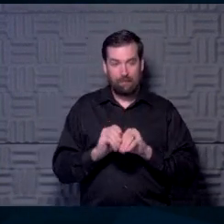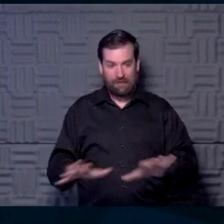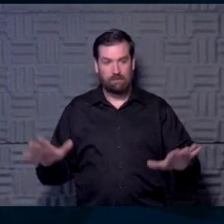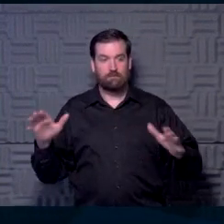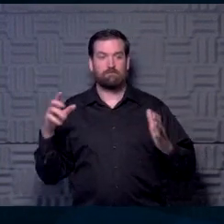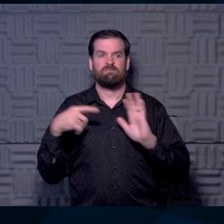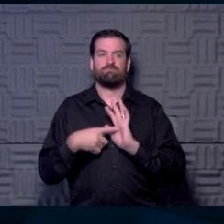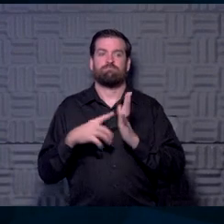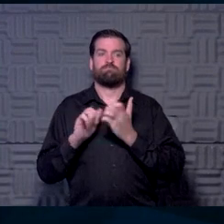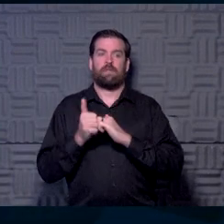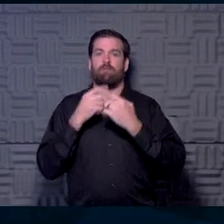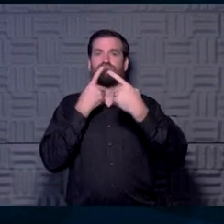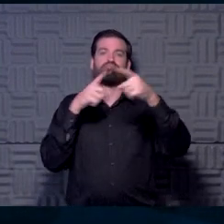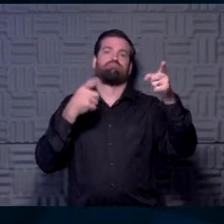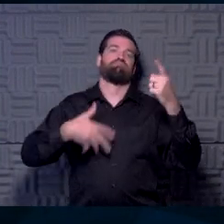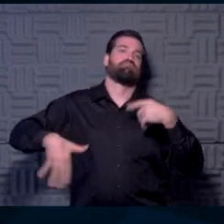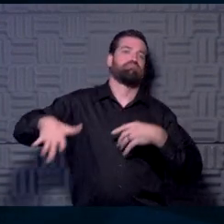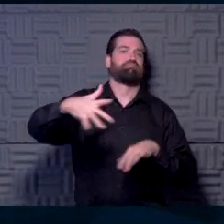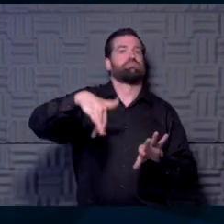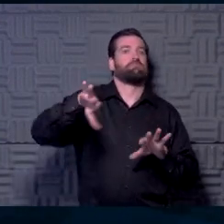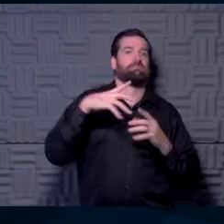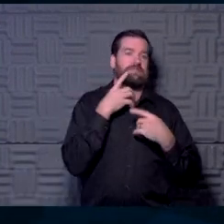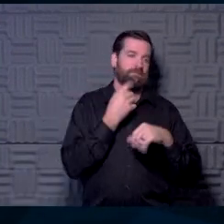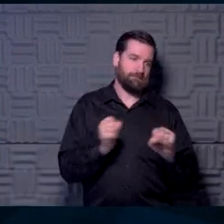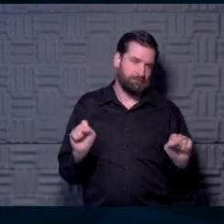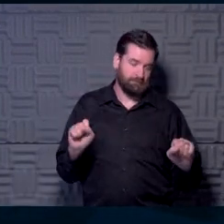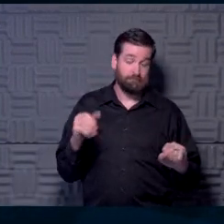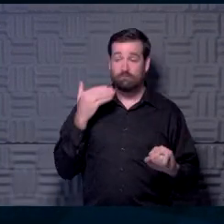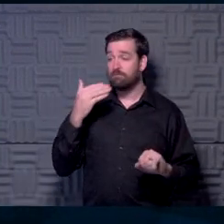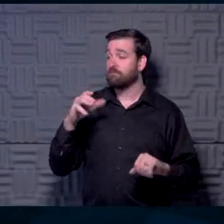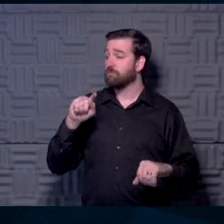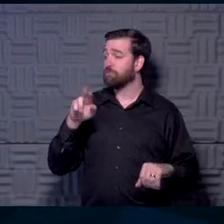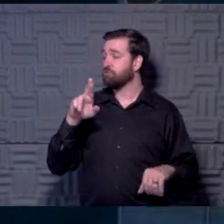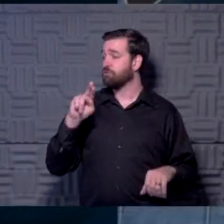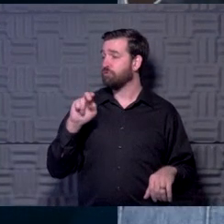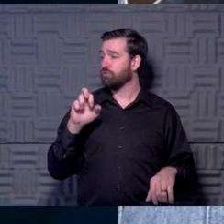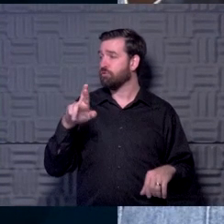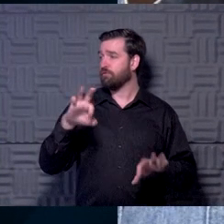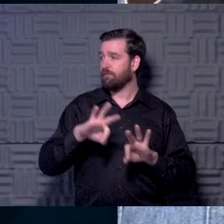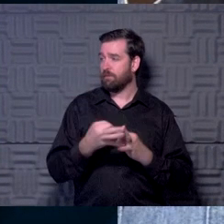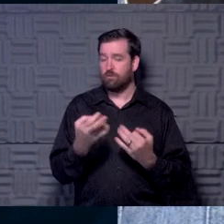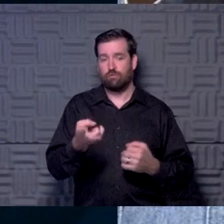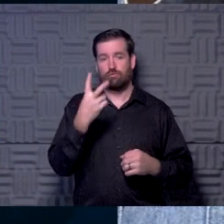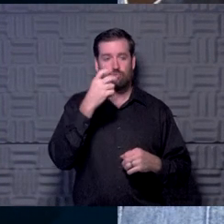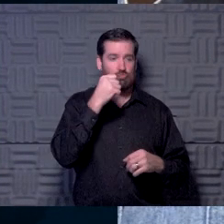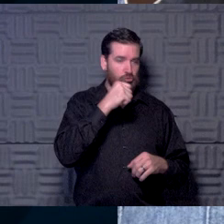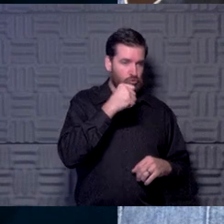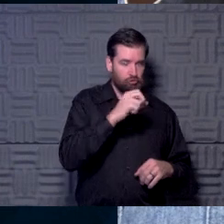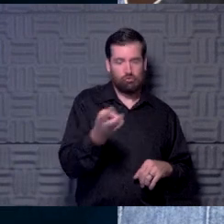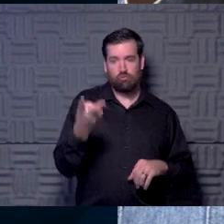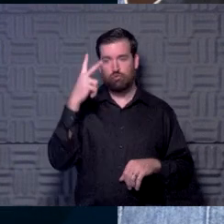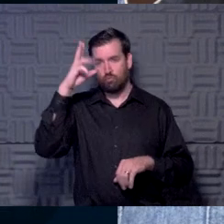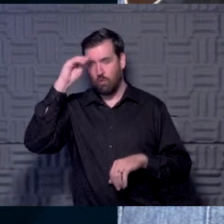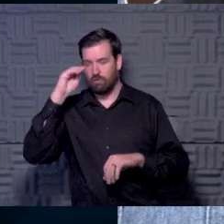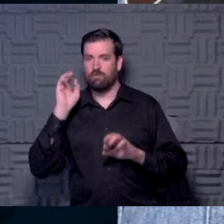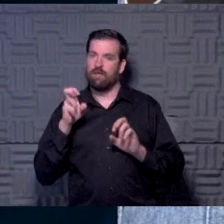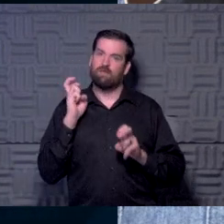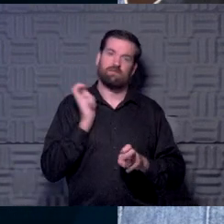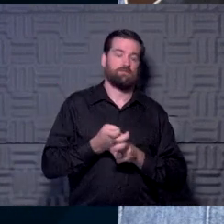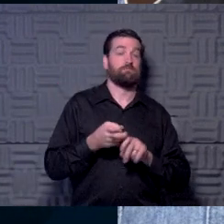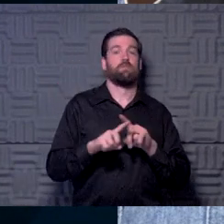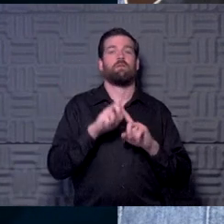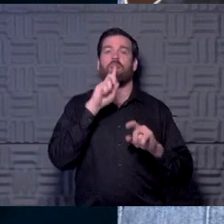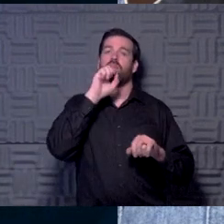out and about safely. Thank you, sir. And the Turner family says two girls and two boys can be a handful, but they love